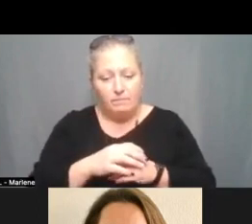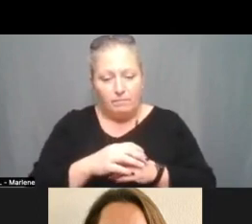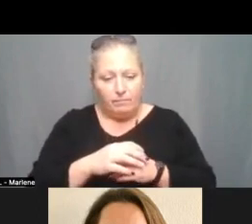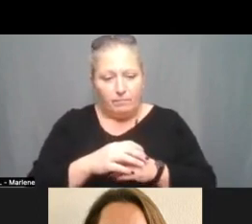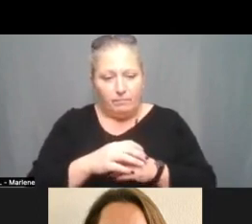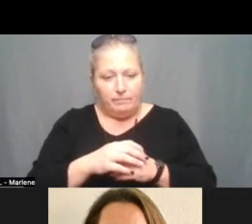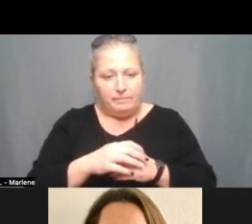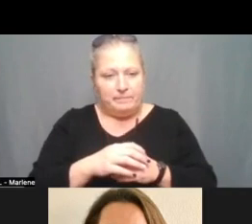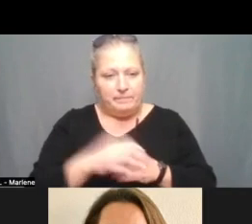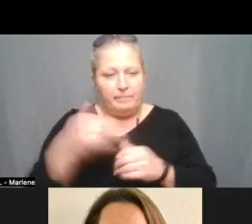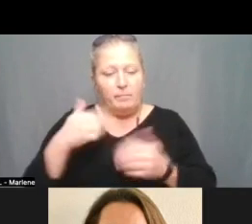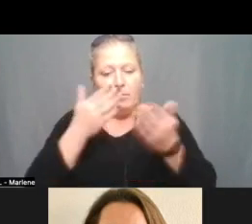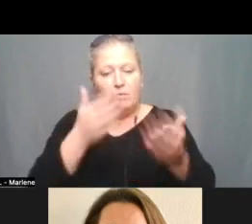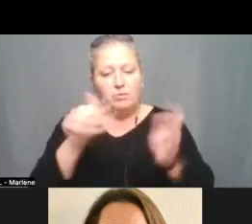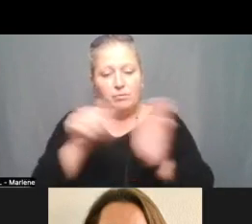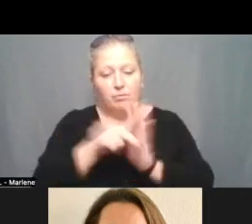Motion to approve.